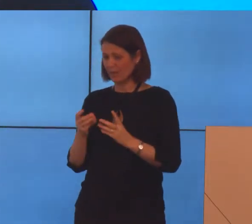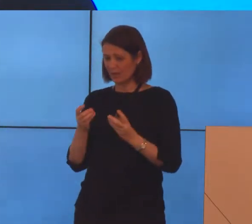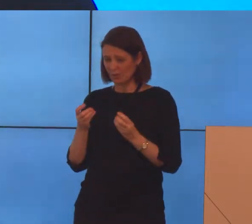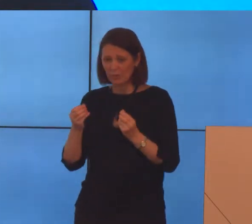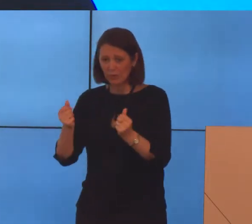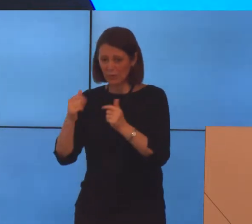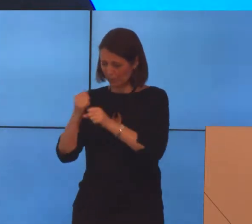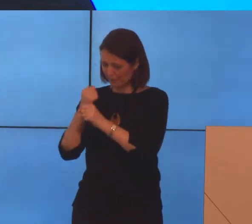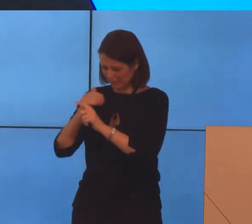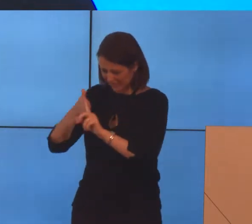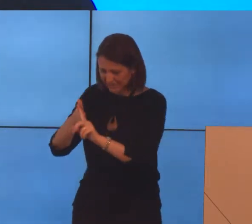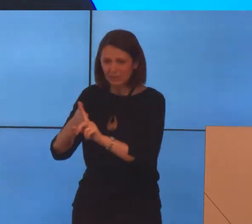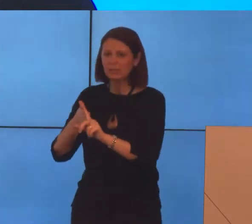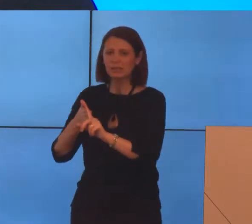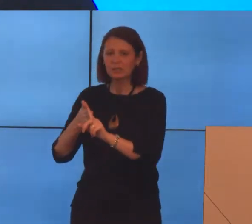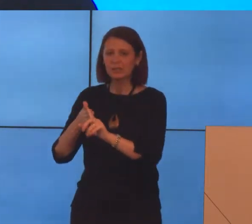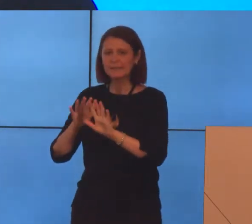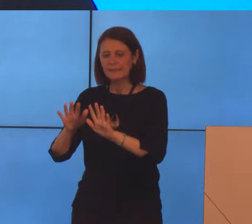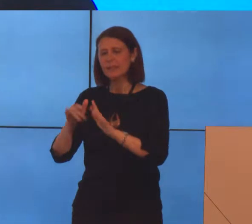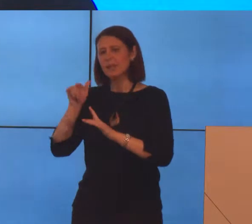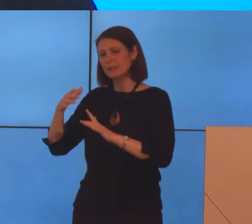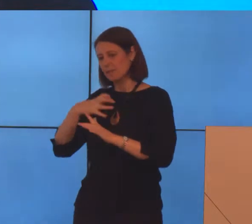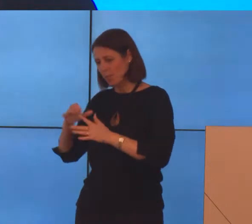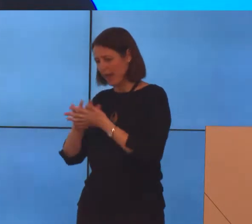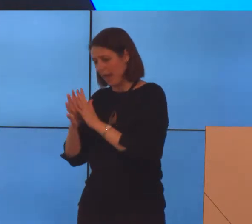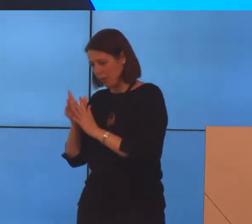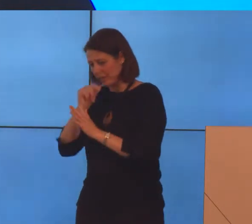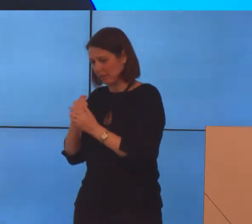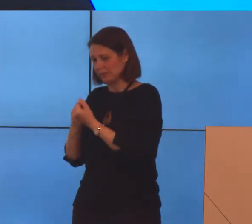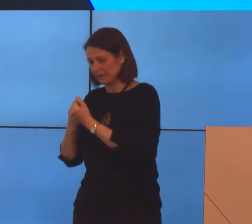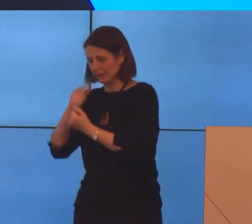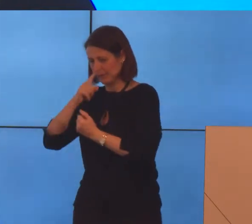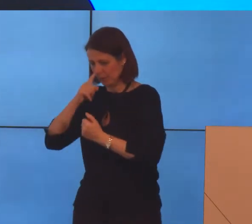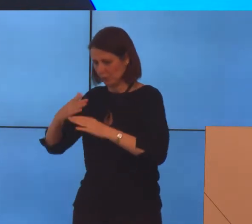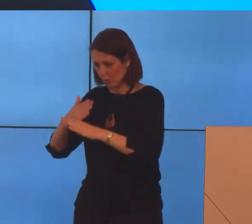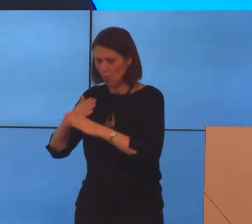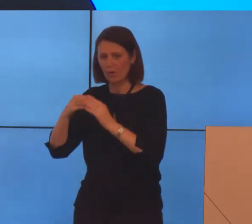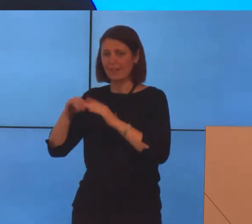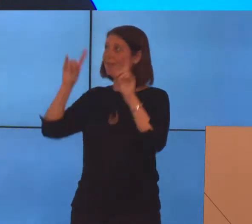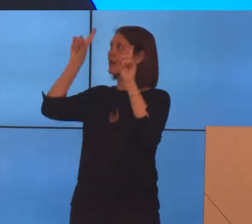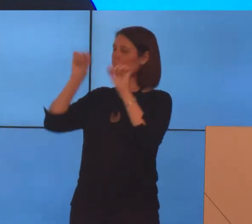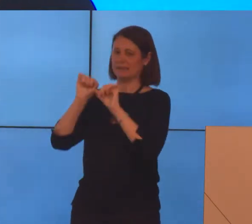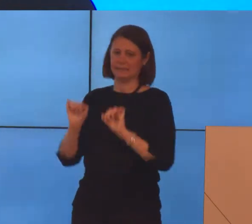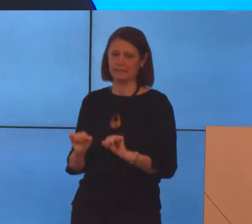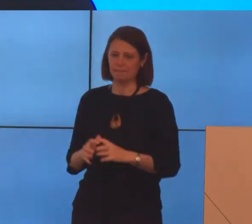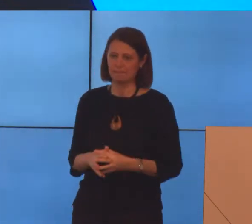created. It's more about how we can assist people to work within the current system.